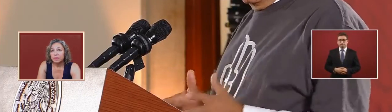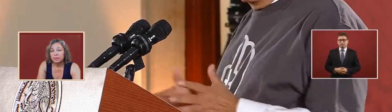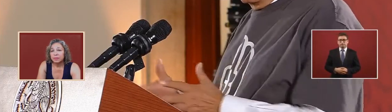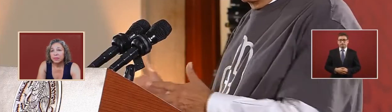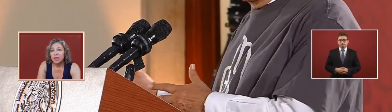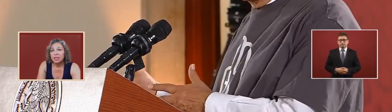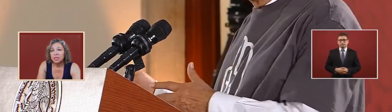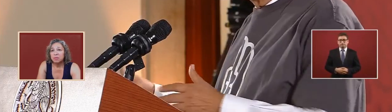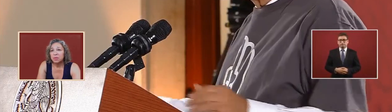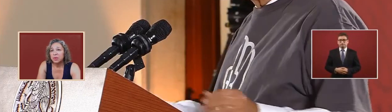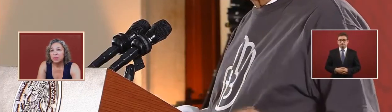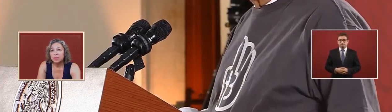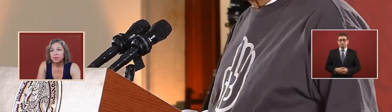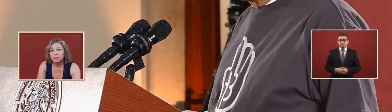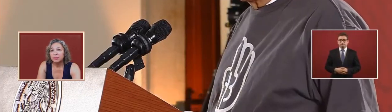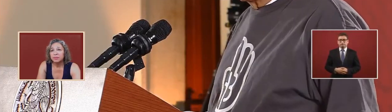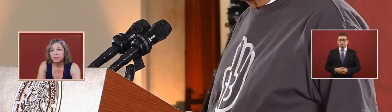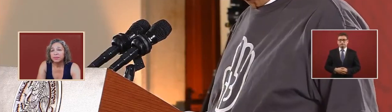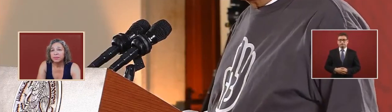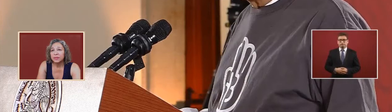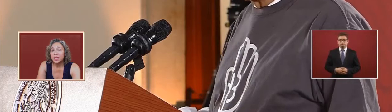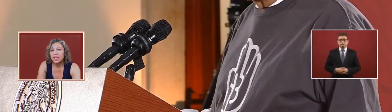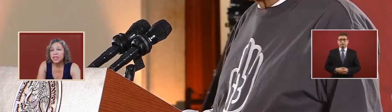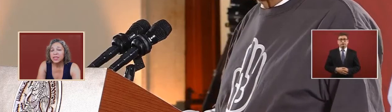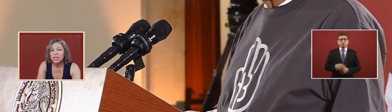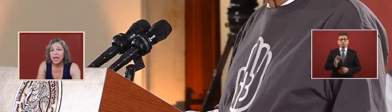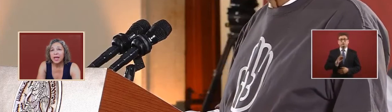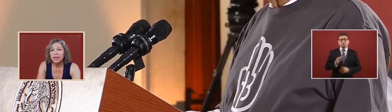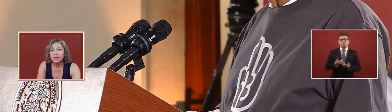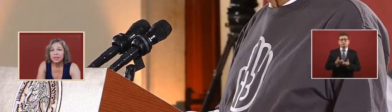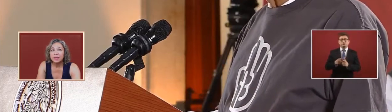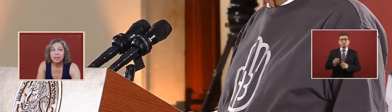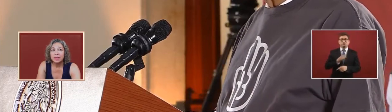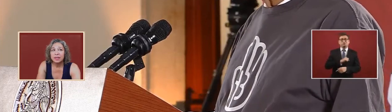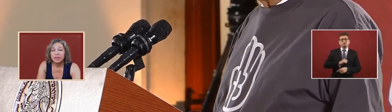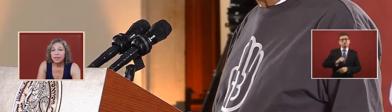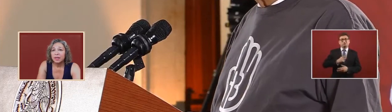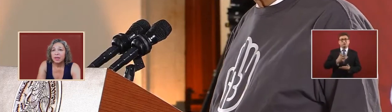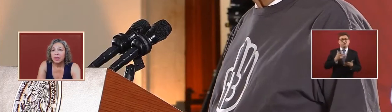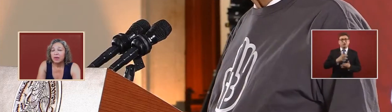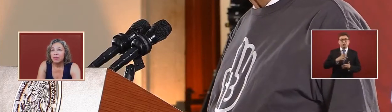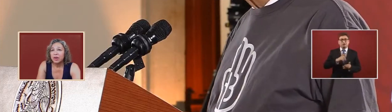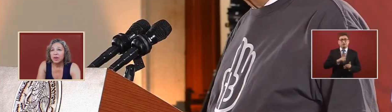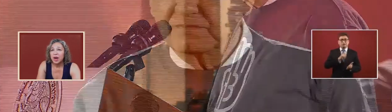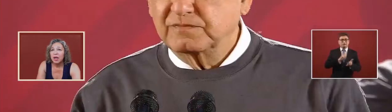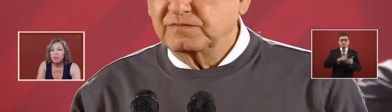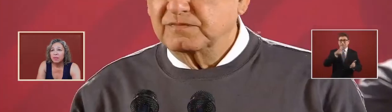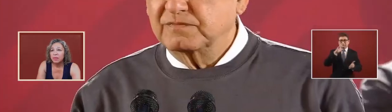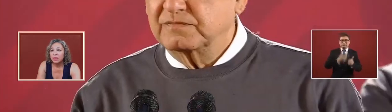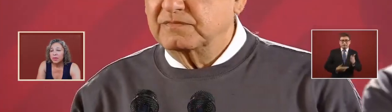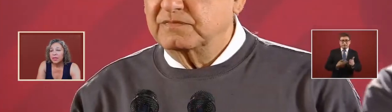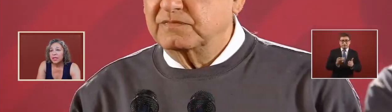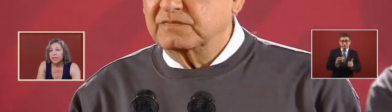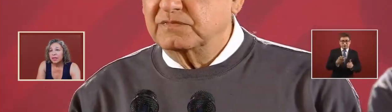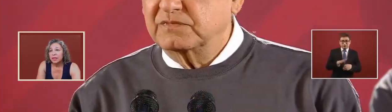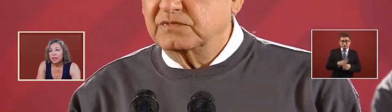a simple illicit act of a crime